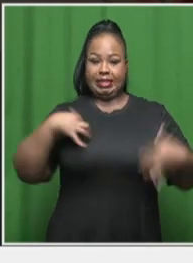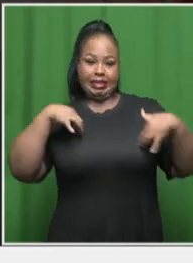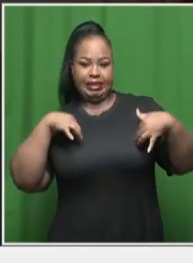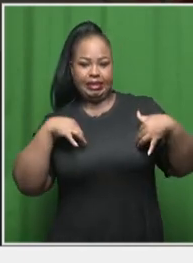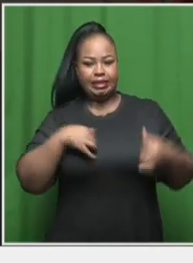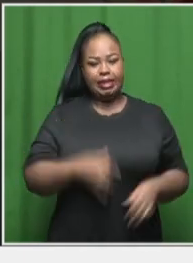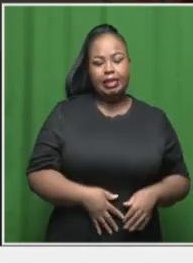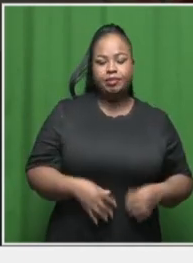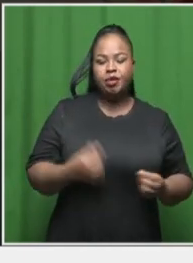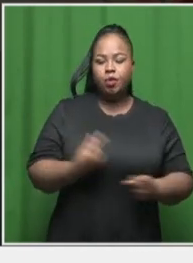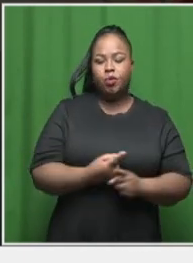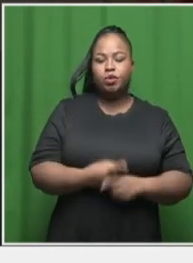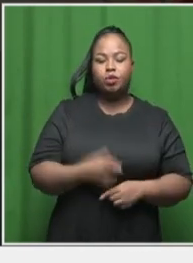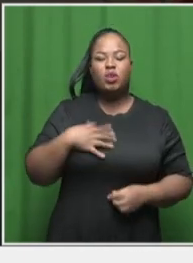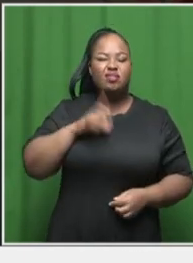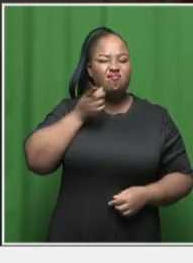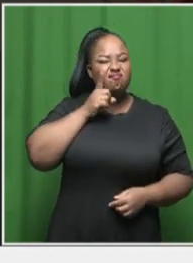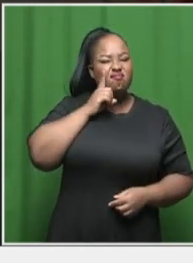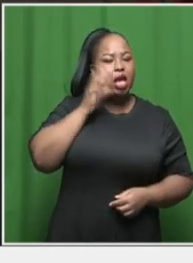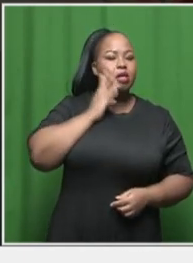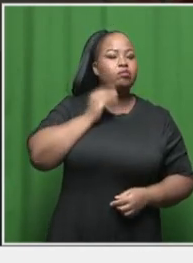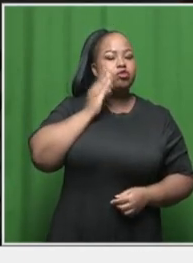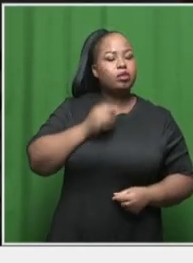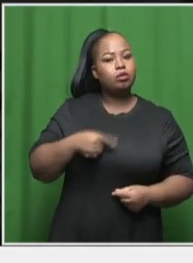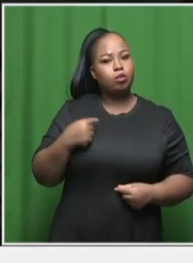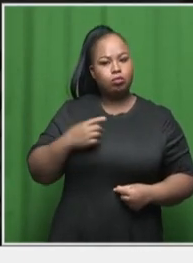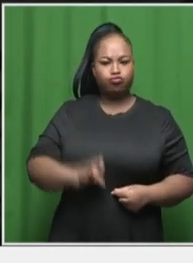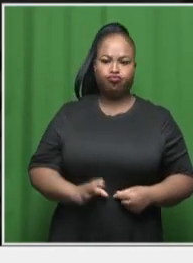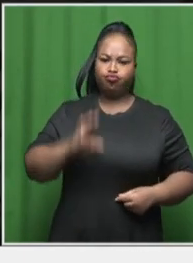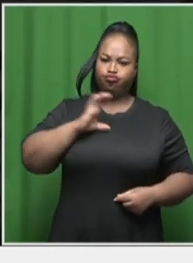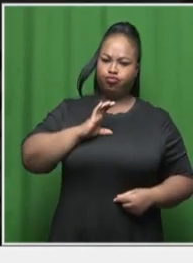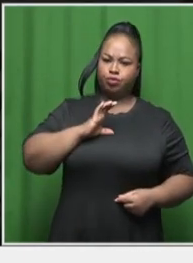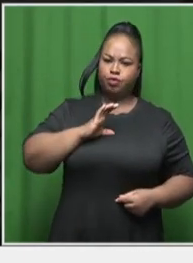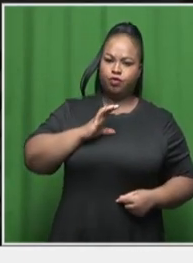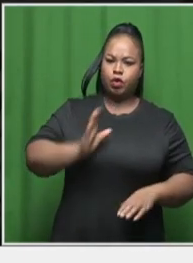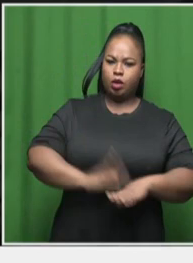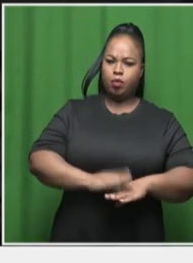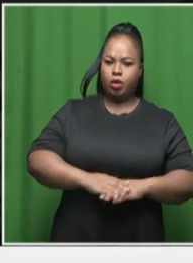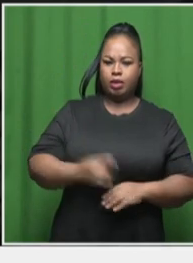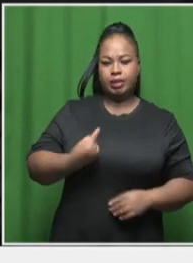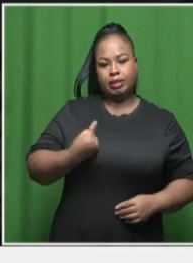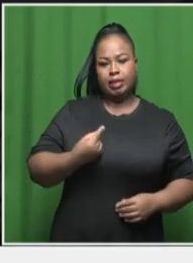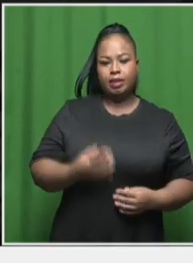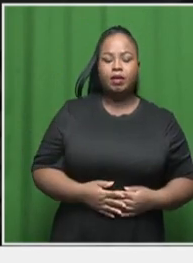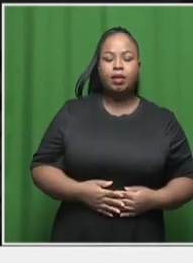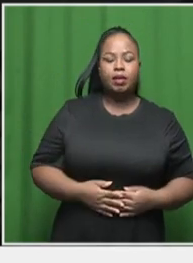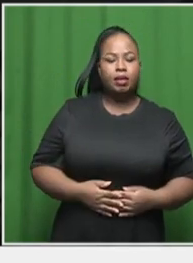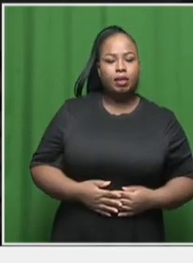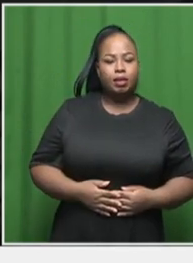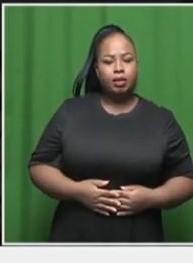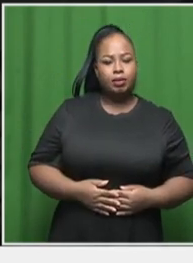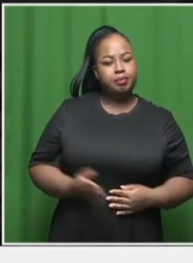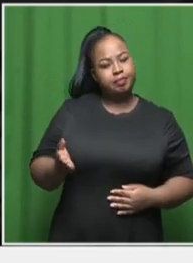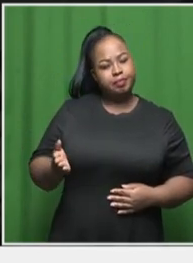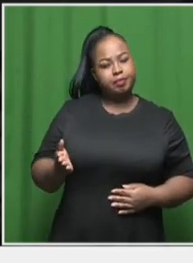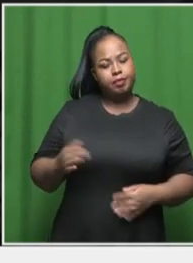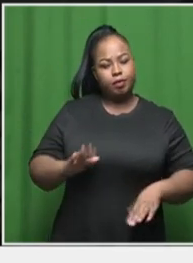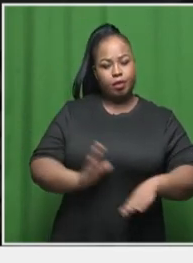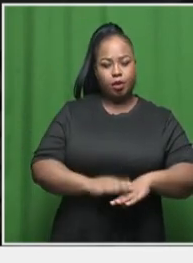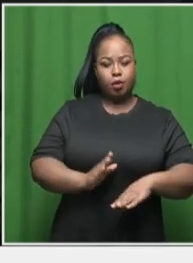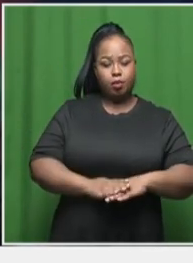up for the adventure. So she kind of gets, um, more confident in herself. Um, she is more